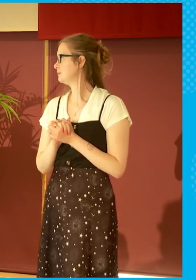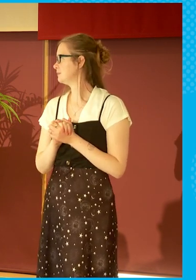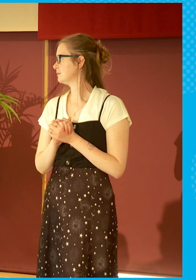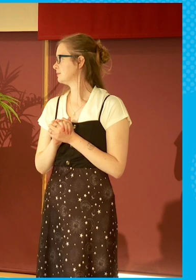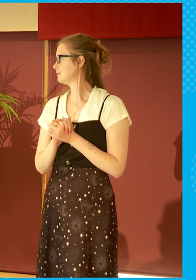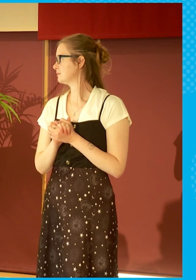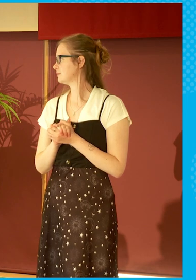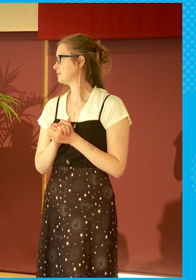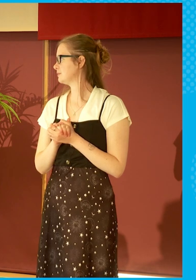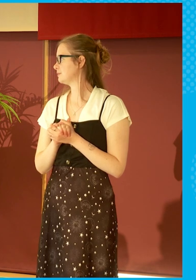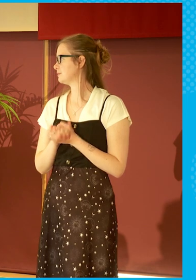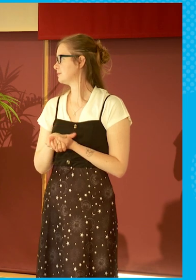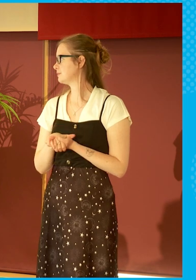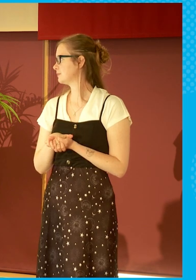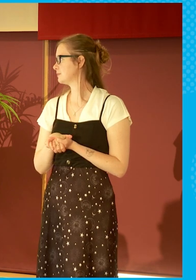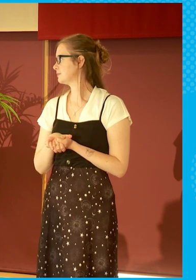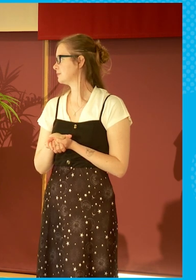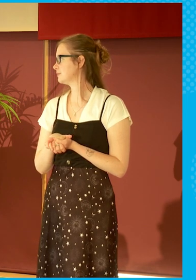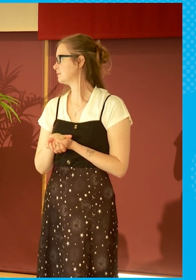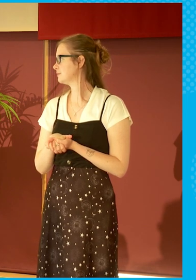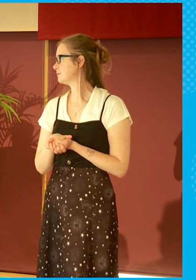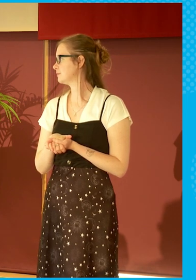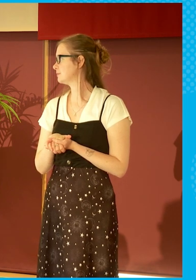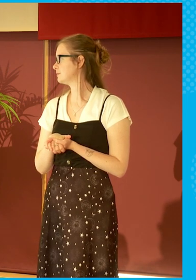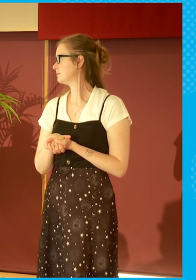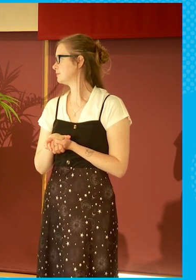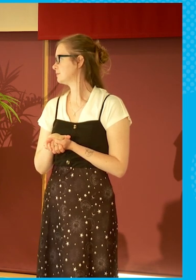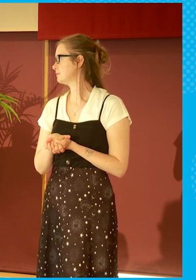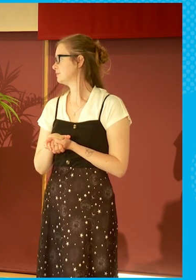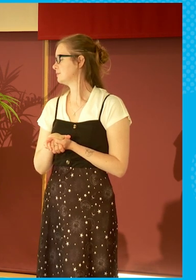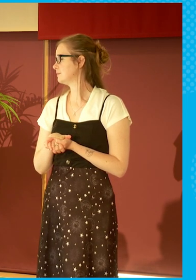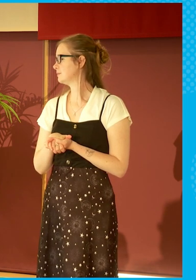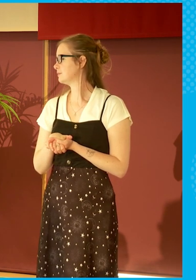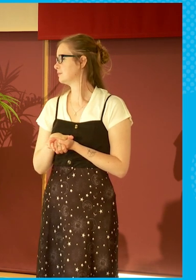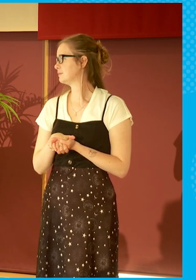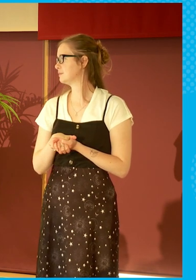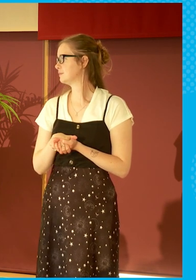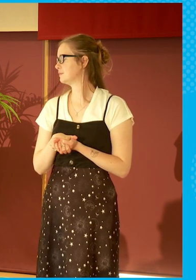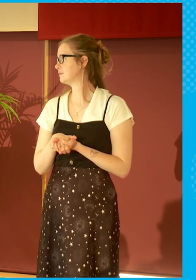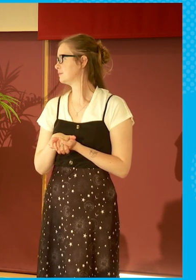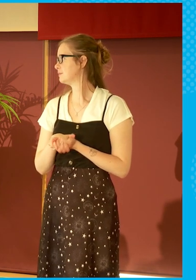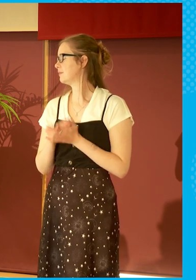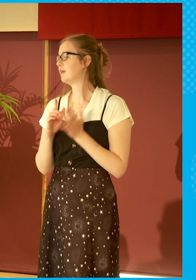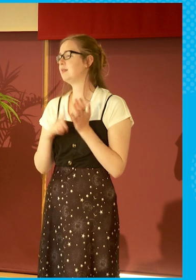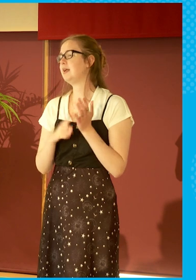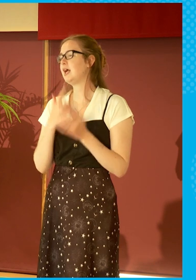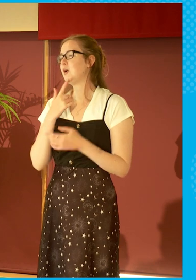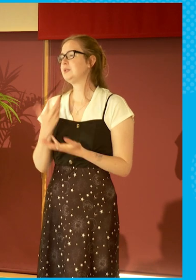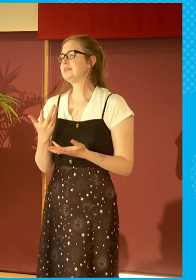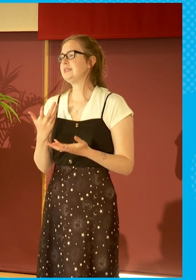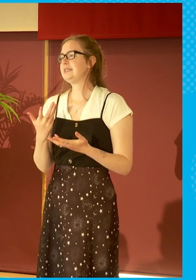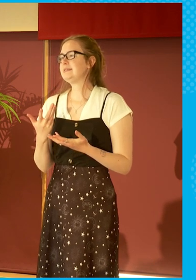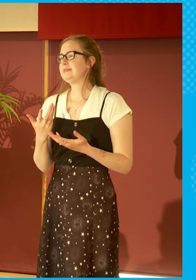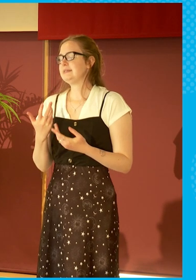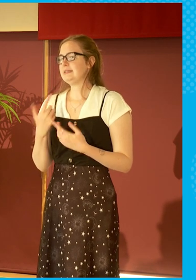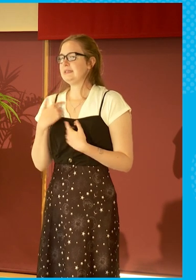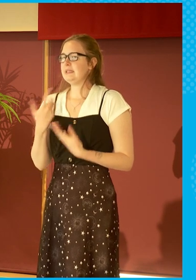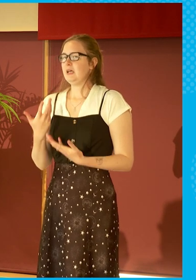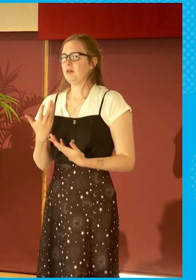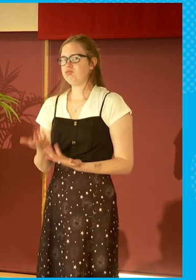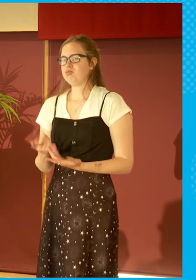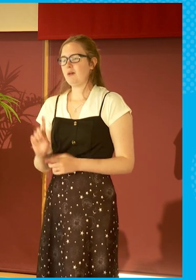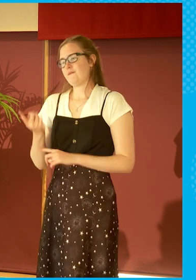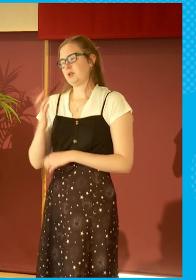foremost, it is disheartening to hear about the closure of